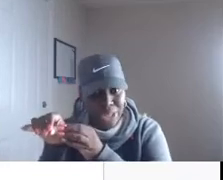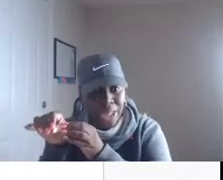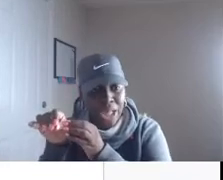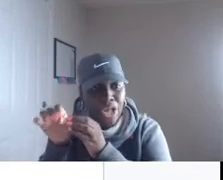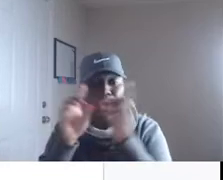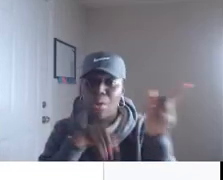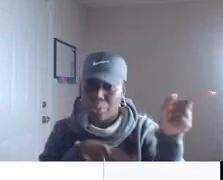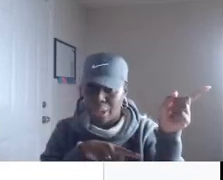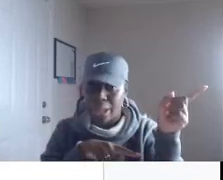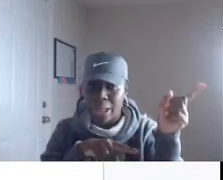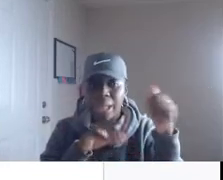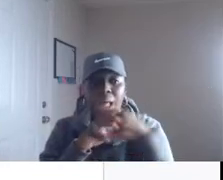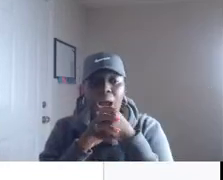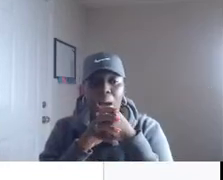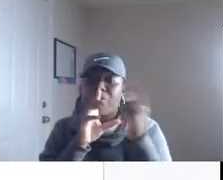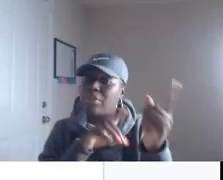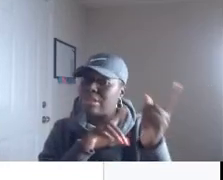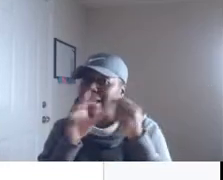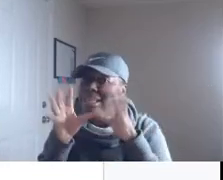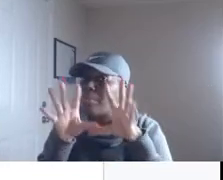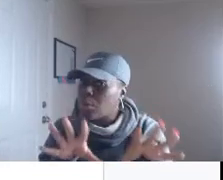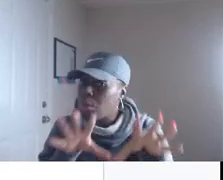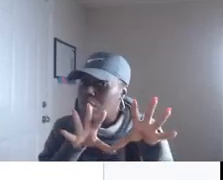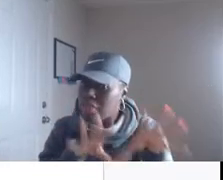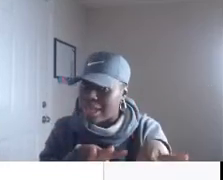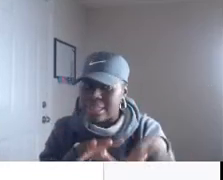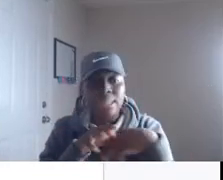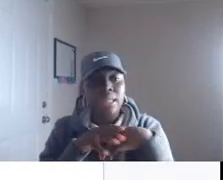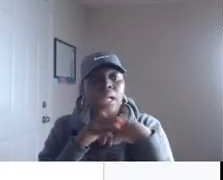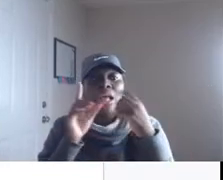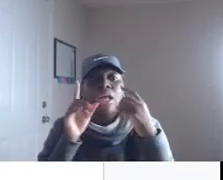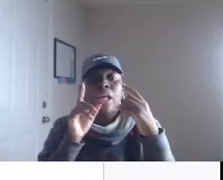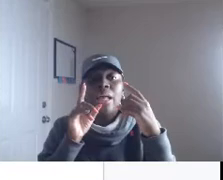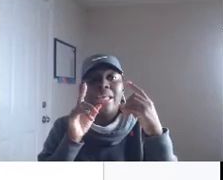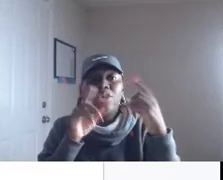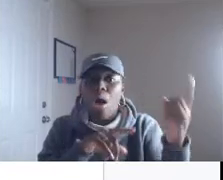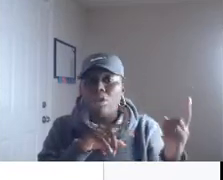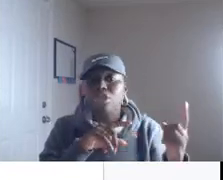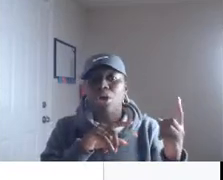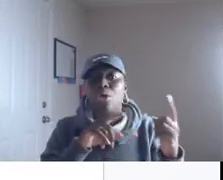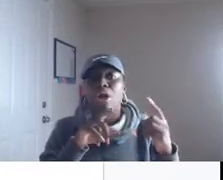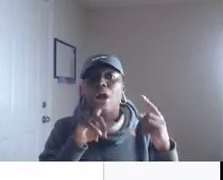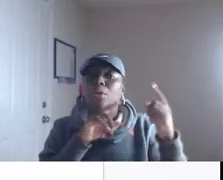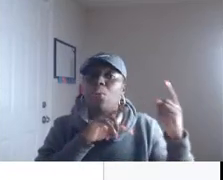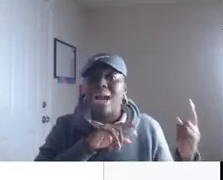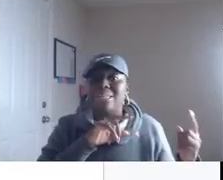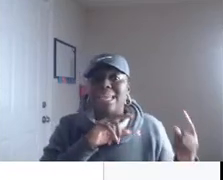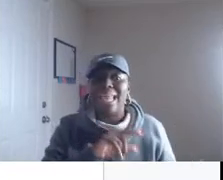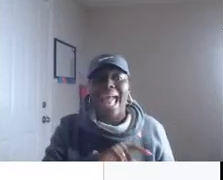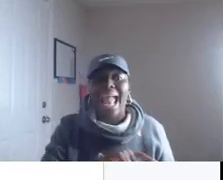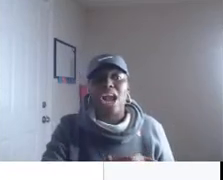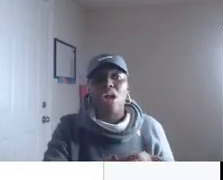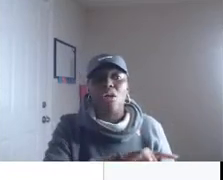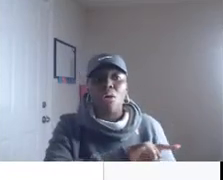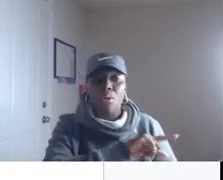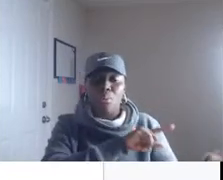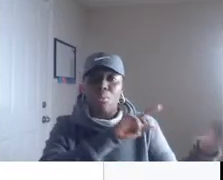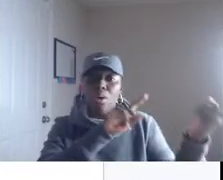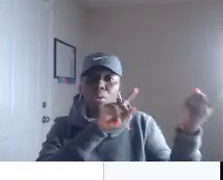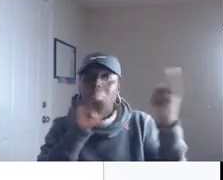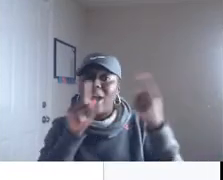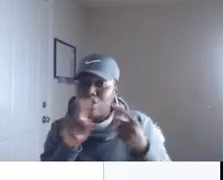registered notary um for the states that approve this you also are required to get a